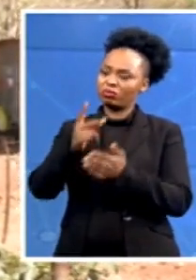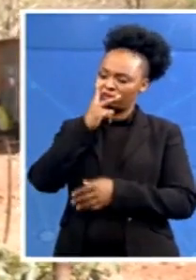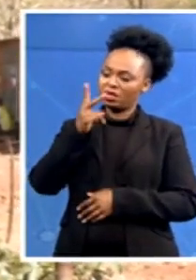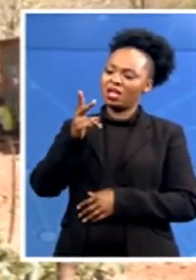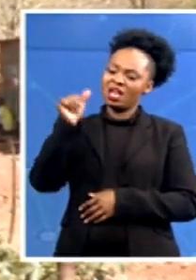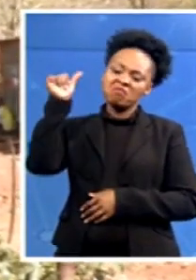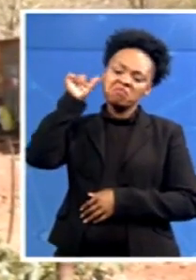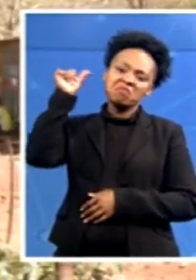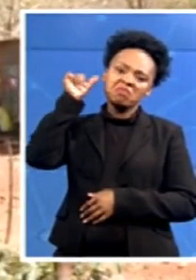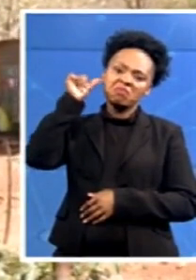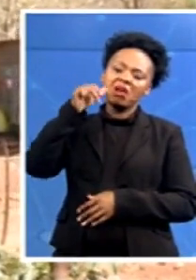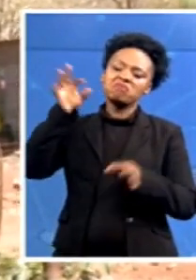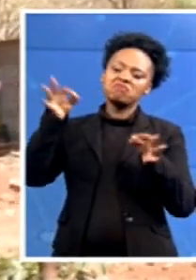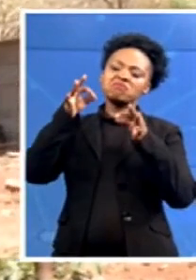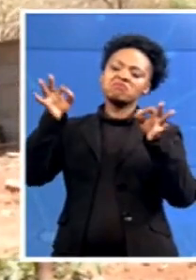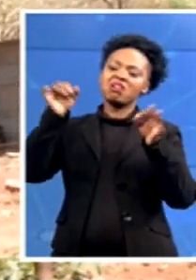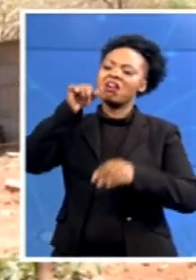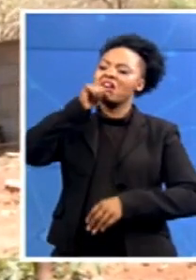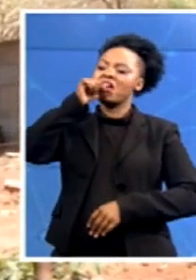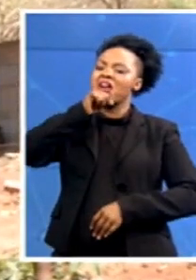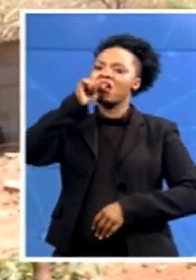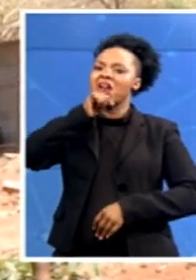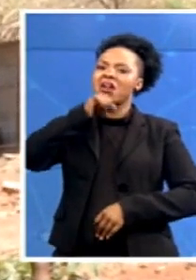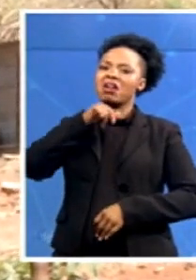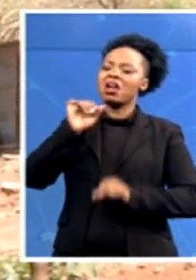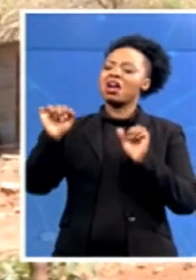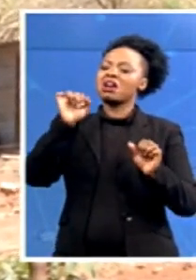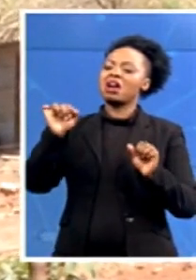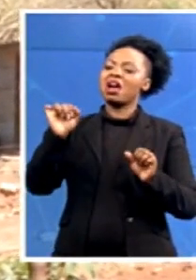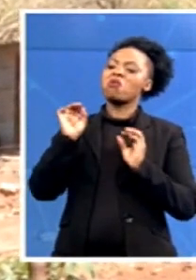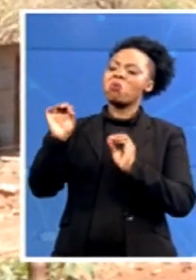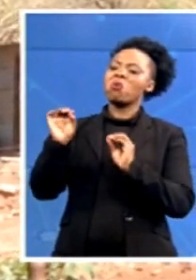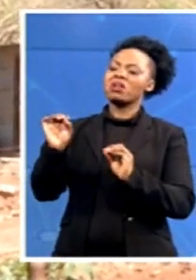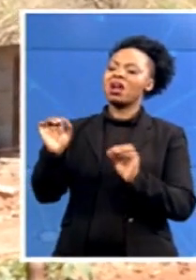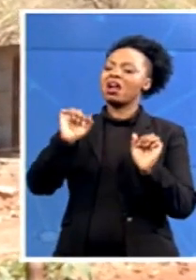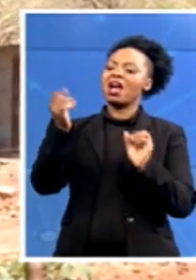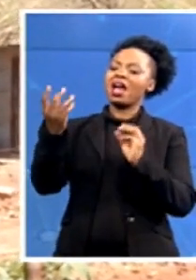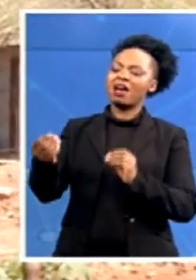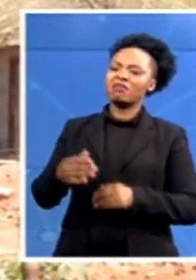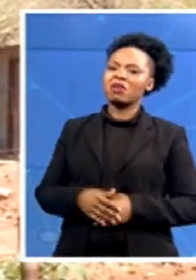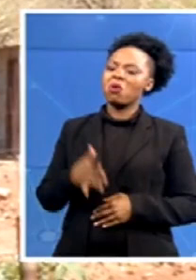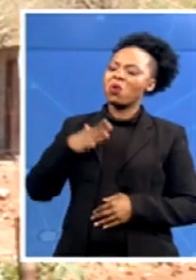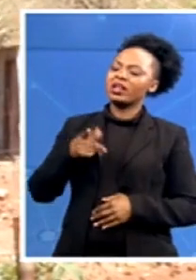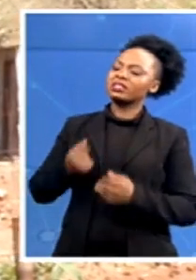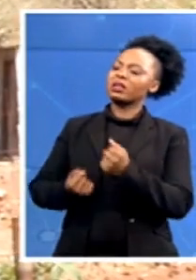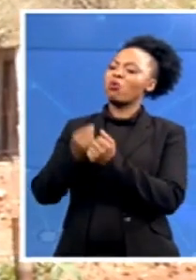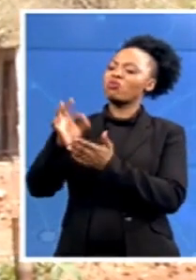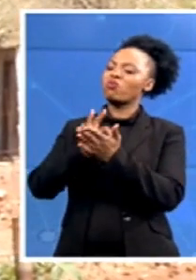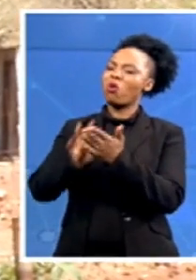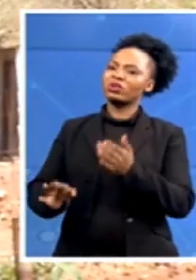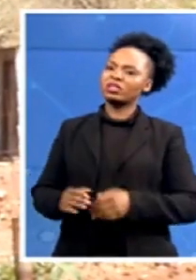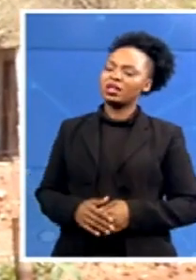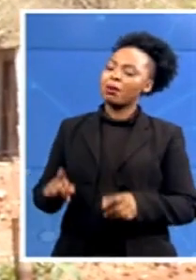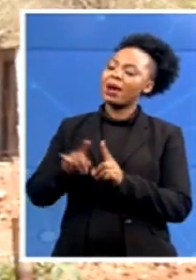their cars, they want us to vote for them. But when we ask them to help us, the service delivery that they must